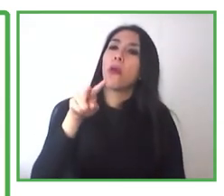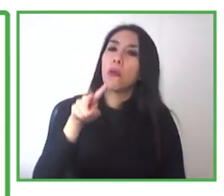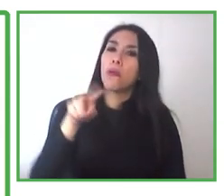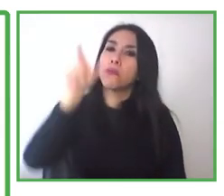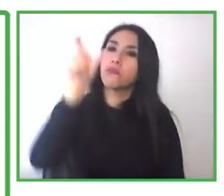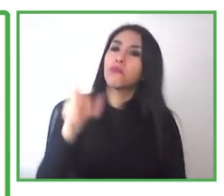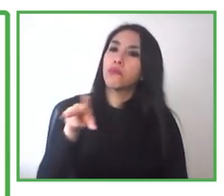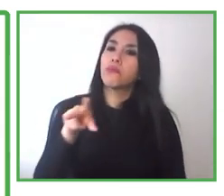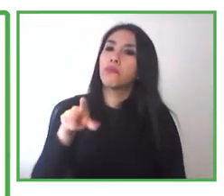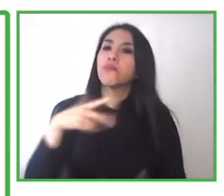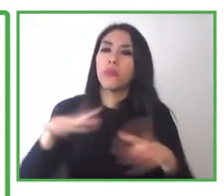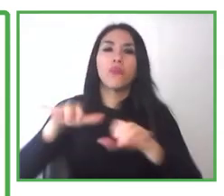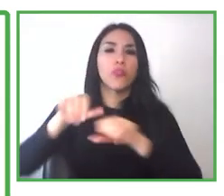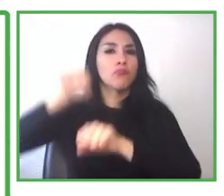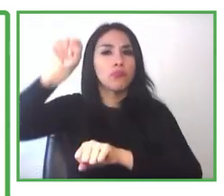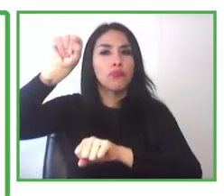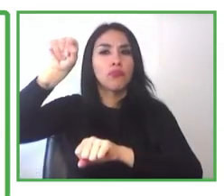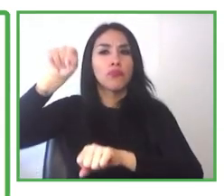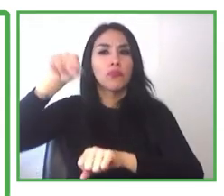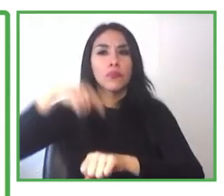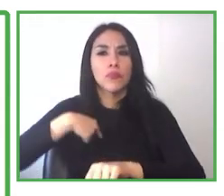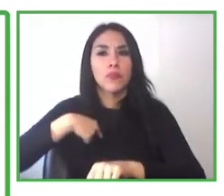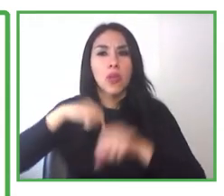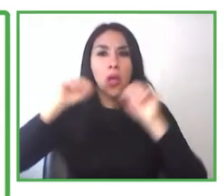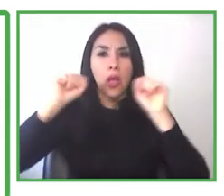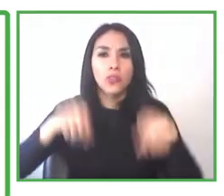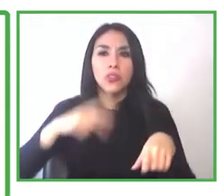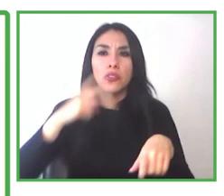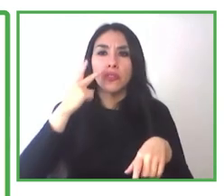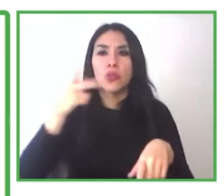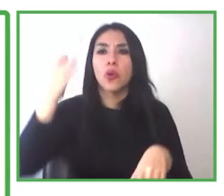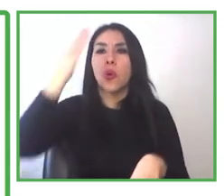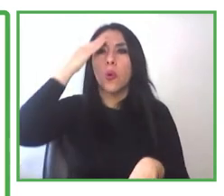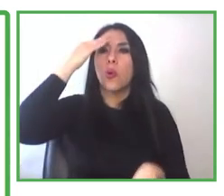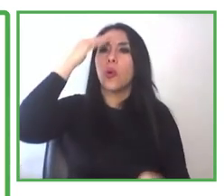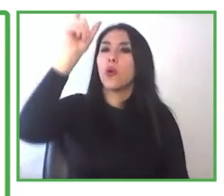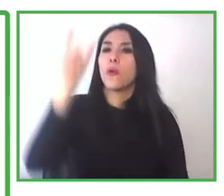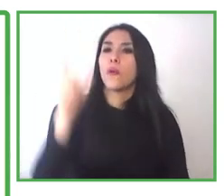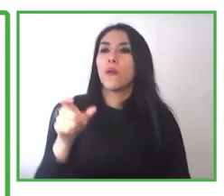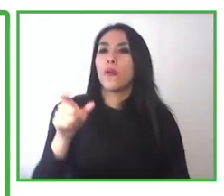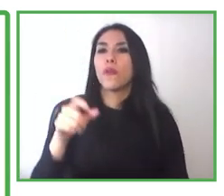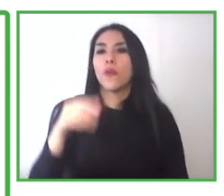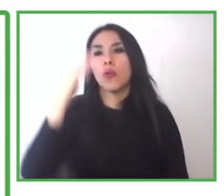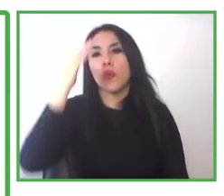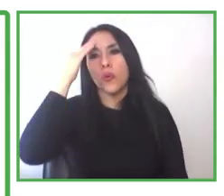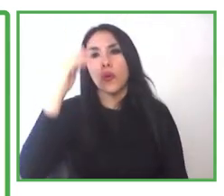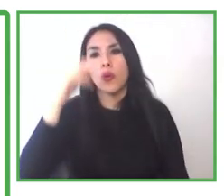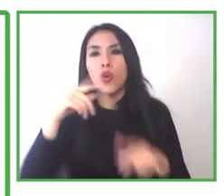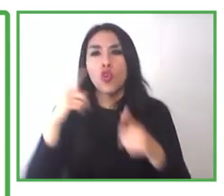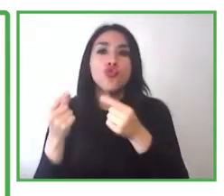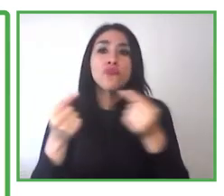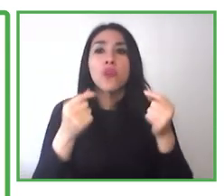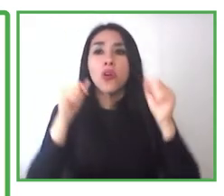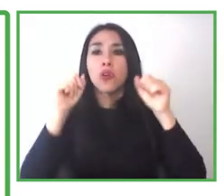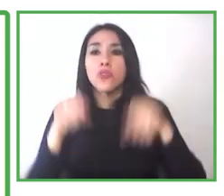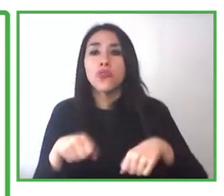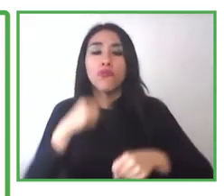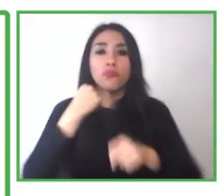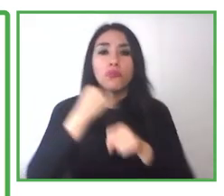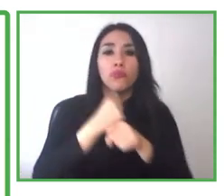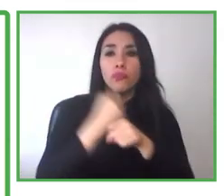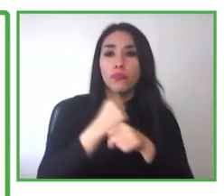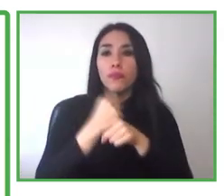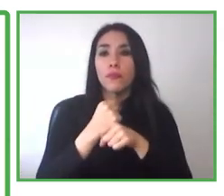which allows this young man or young women to show that they are competent and that they can do their work properly. Now, the